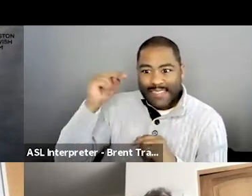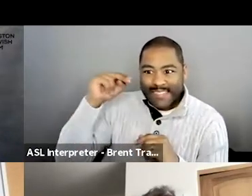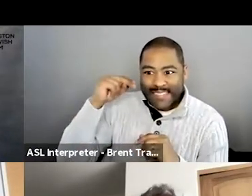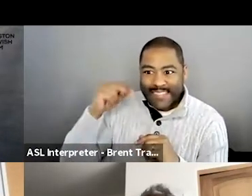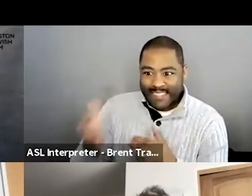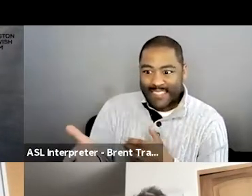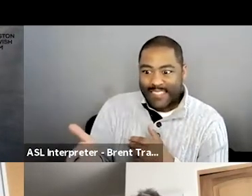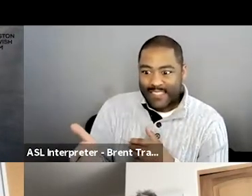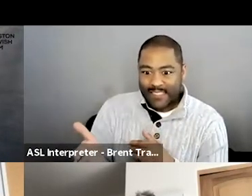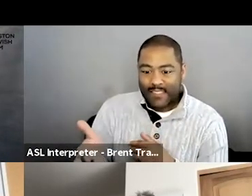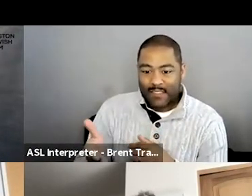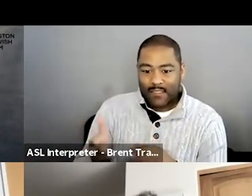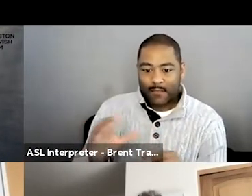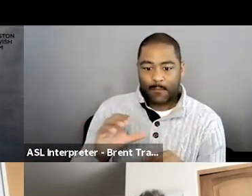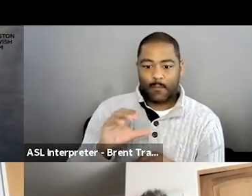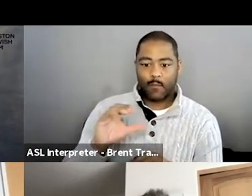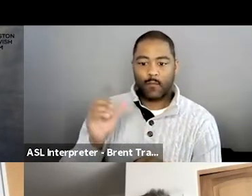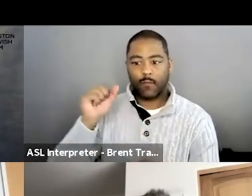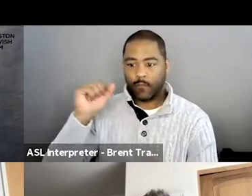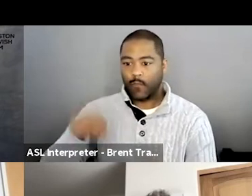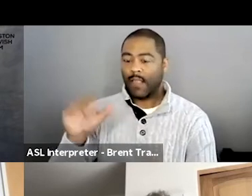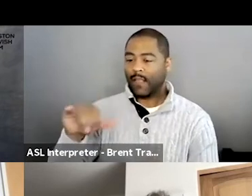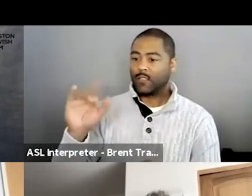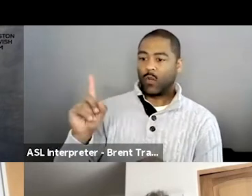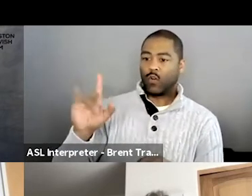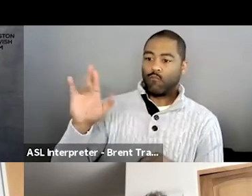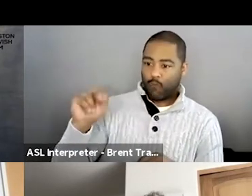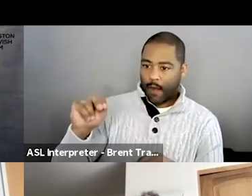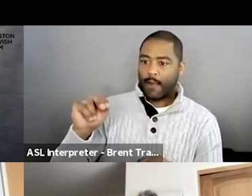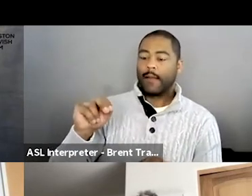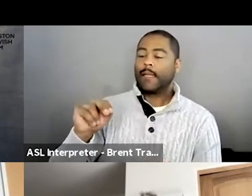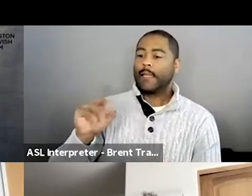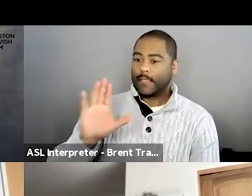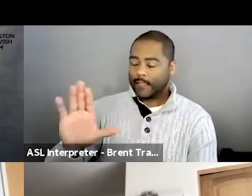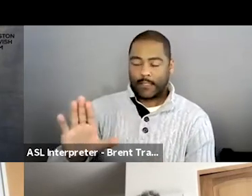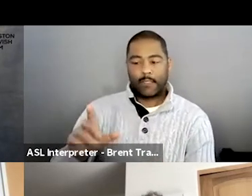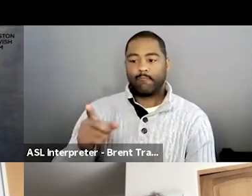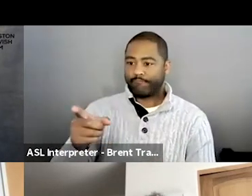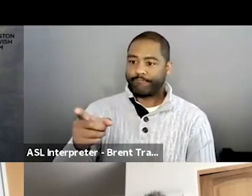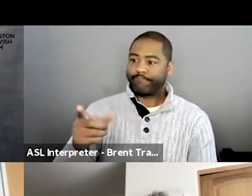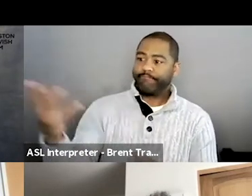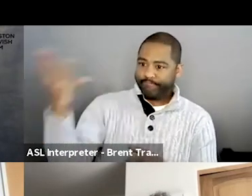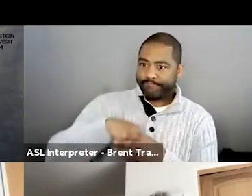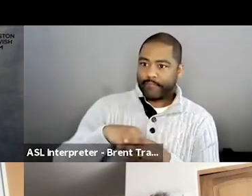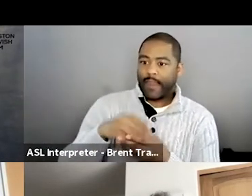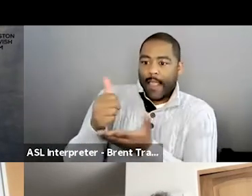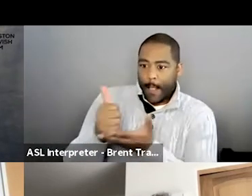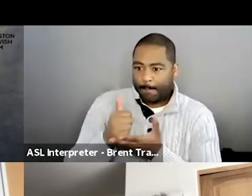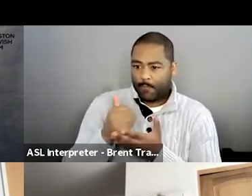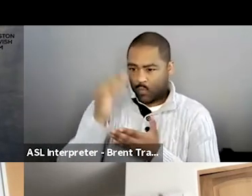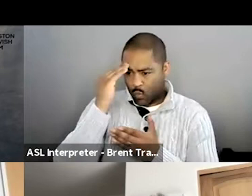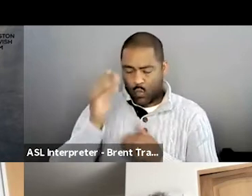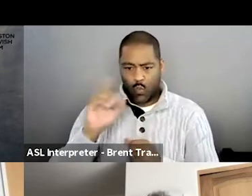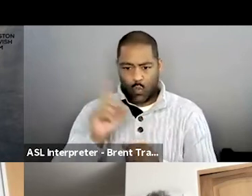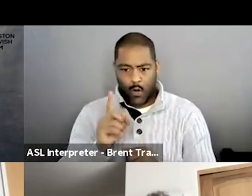absolutely, there was no version of me doing that. I couldn't do it. And so Brian went and he was in the, he went and he filmed